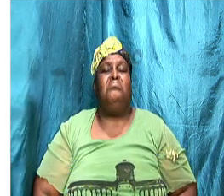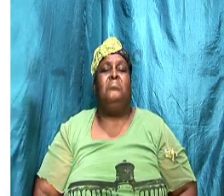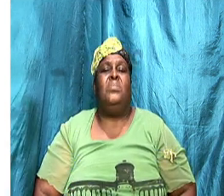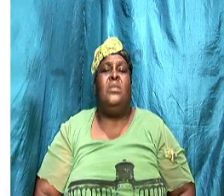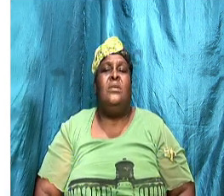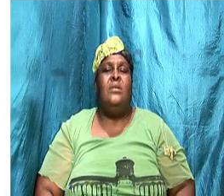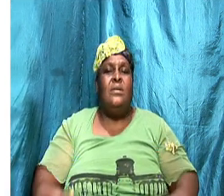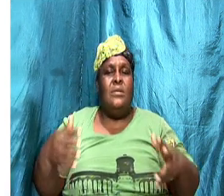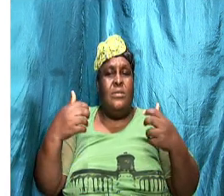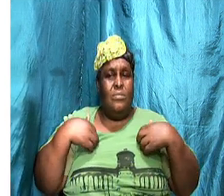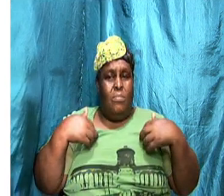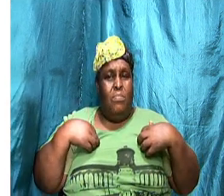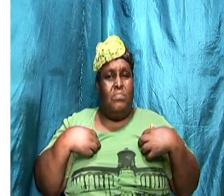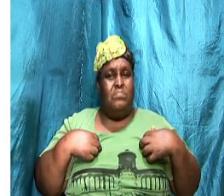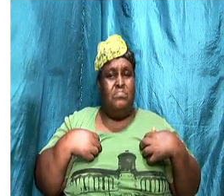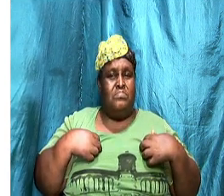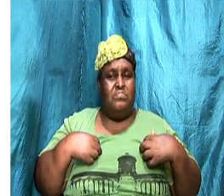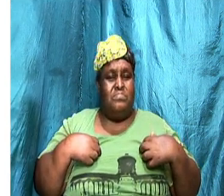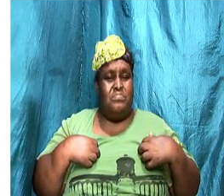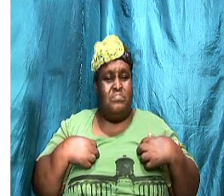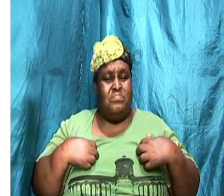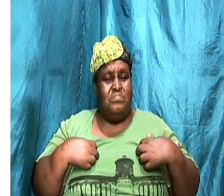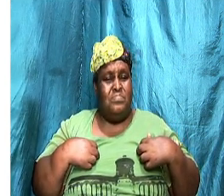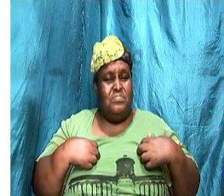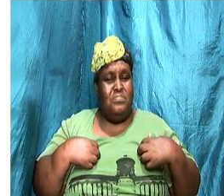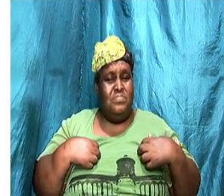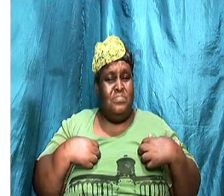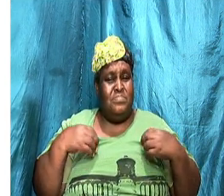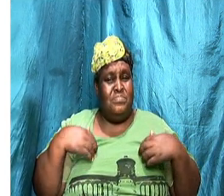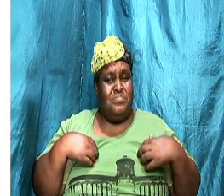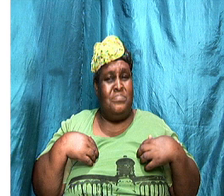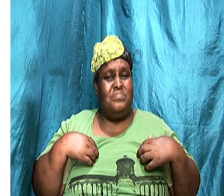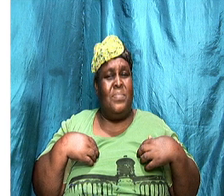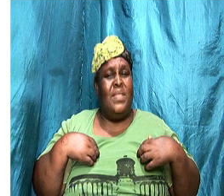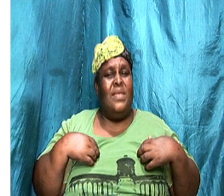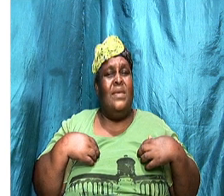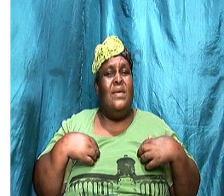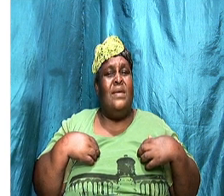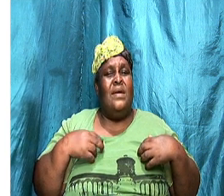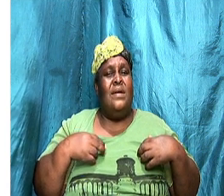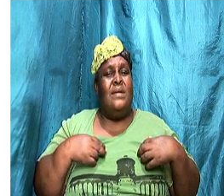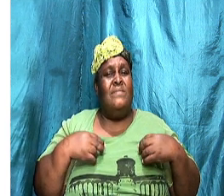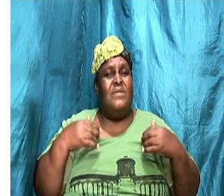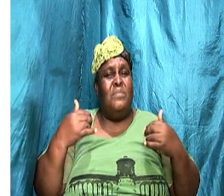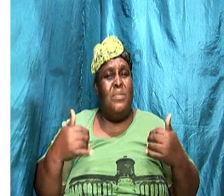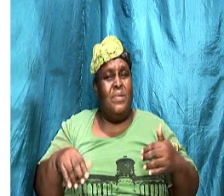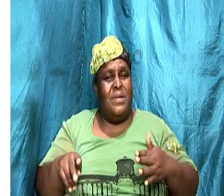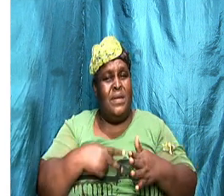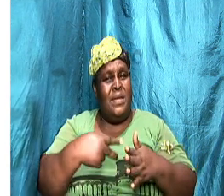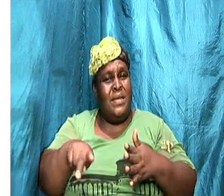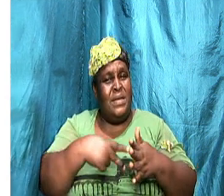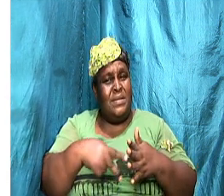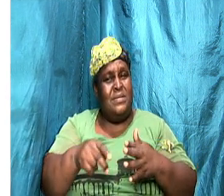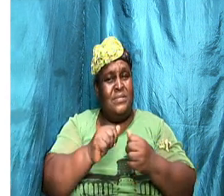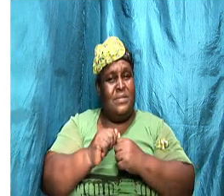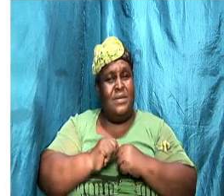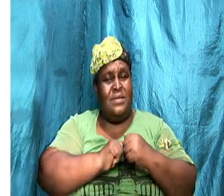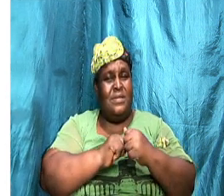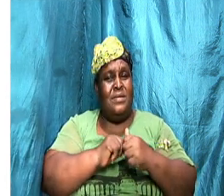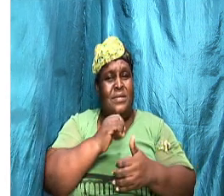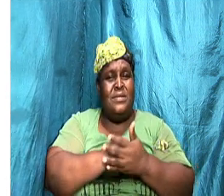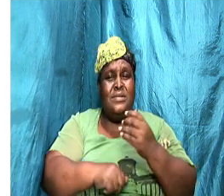have a party together you know some folks feel like if some folks feel like if they don't